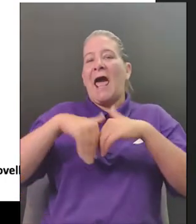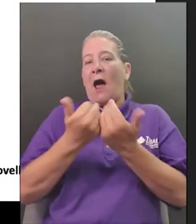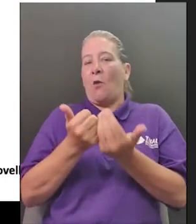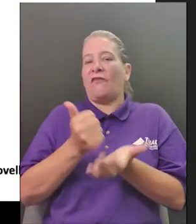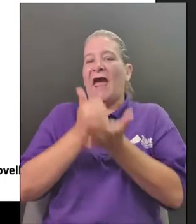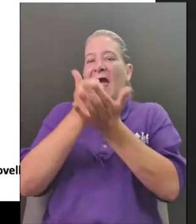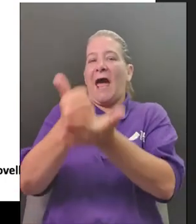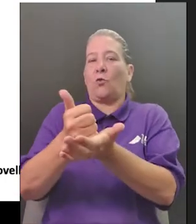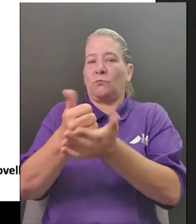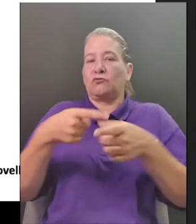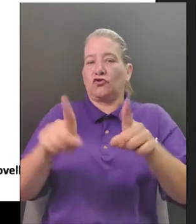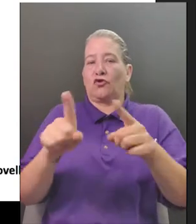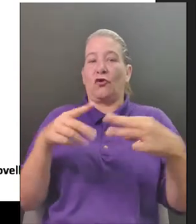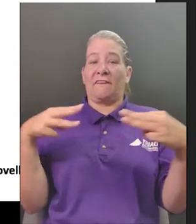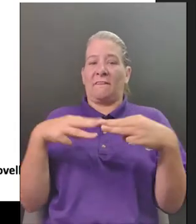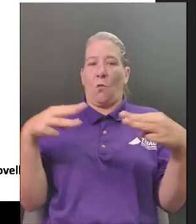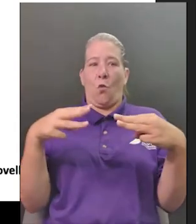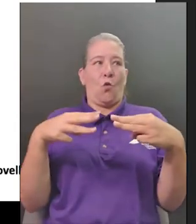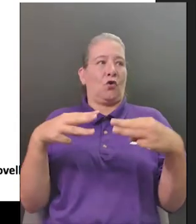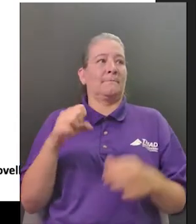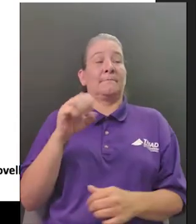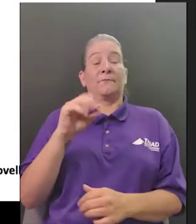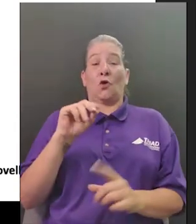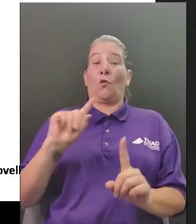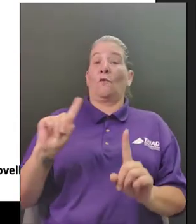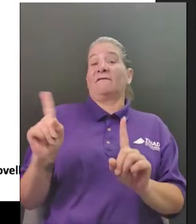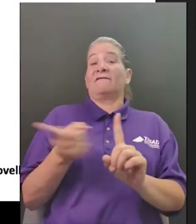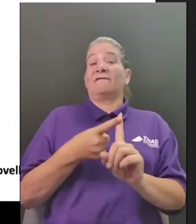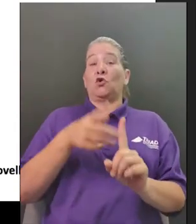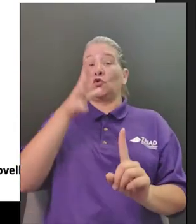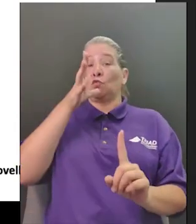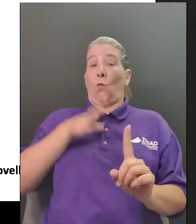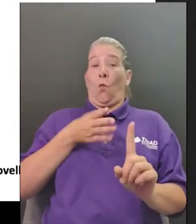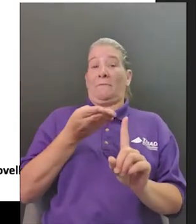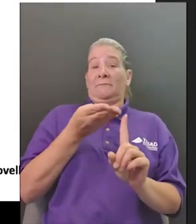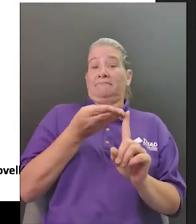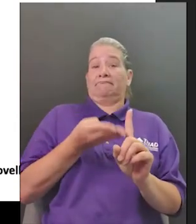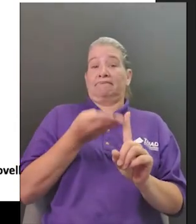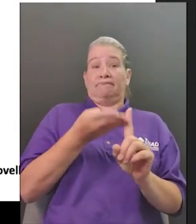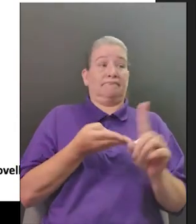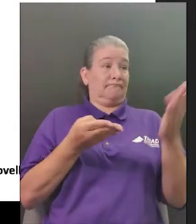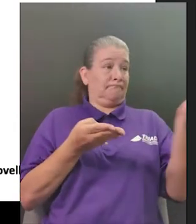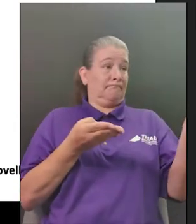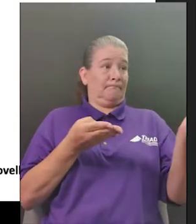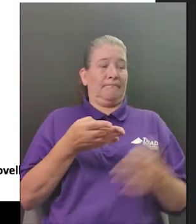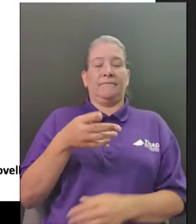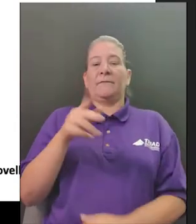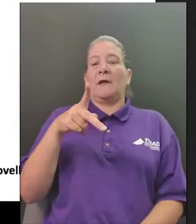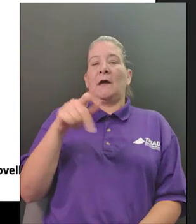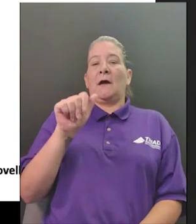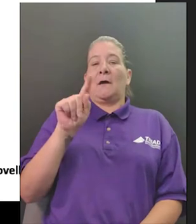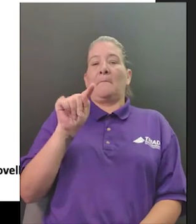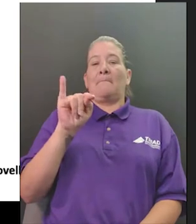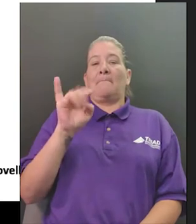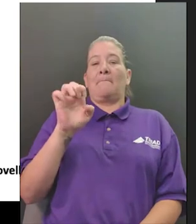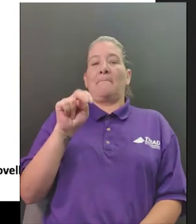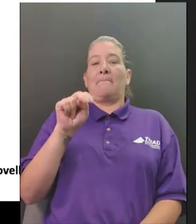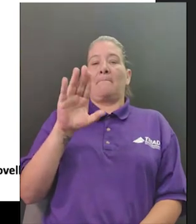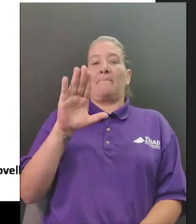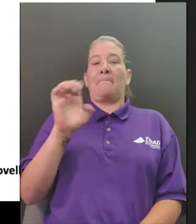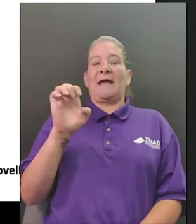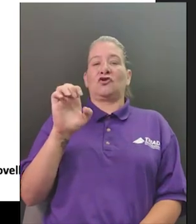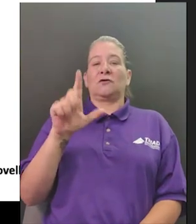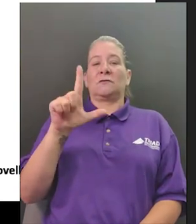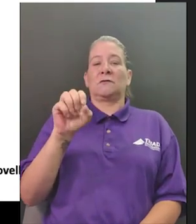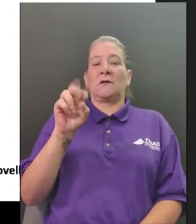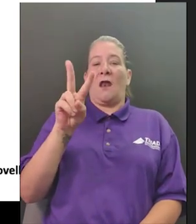lavelle wright and she is such a cool woman she is probably the very first sculptor in